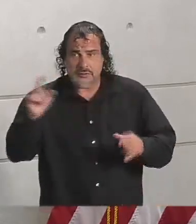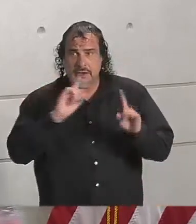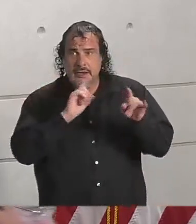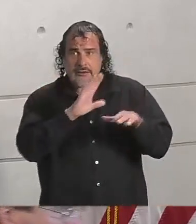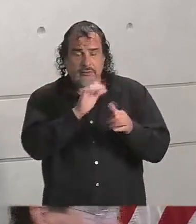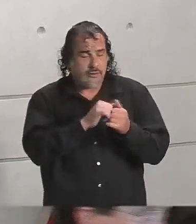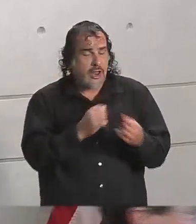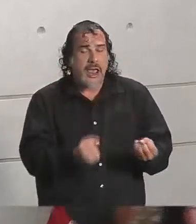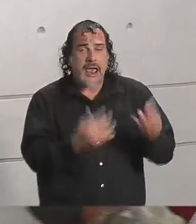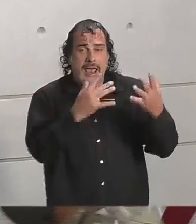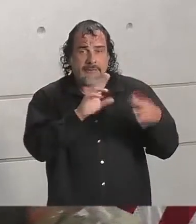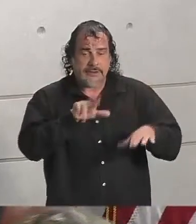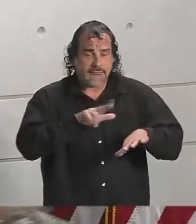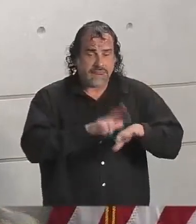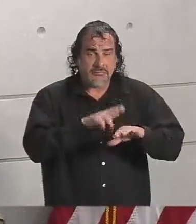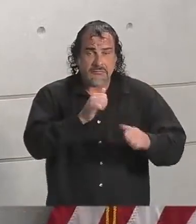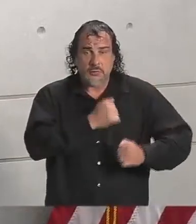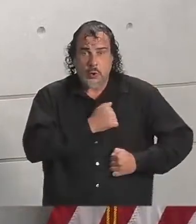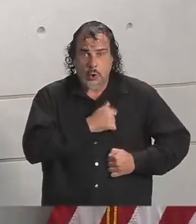regarding his assets.